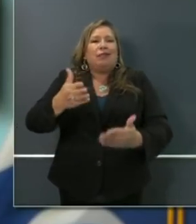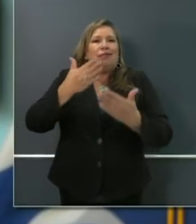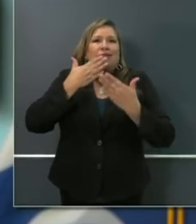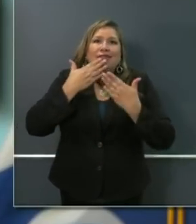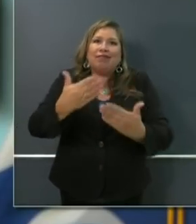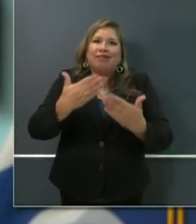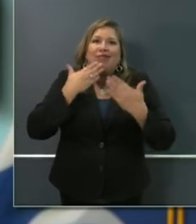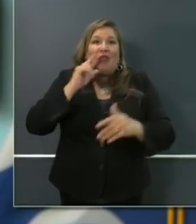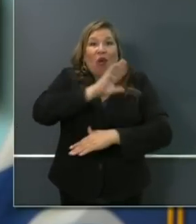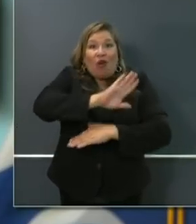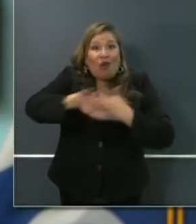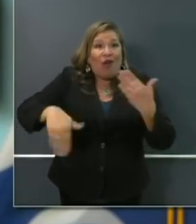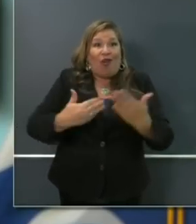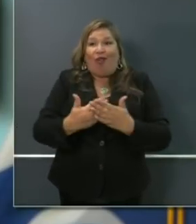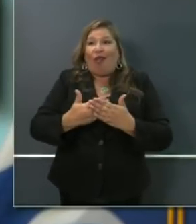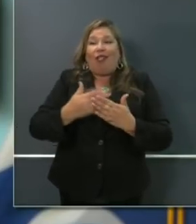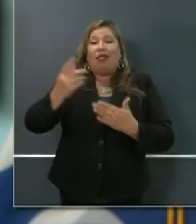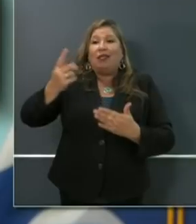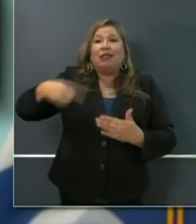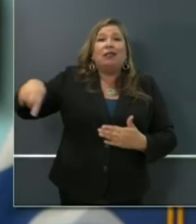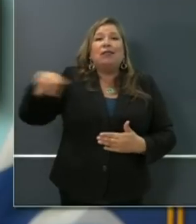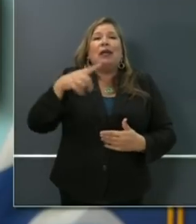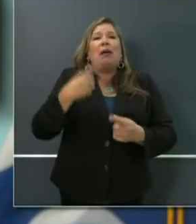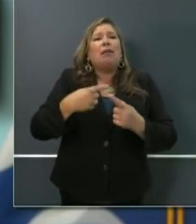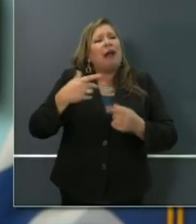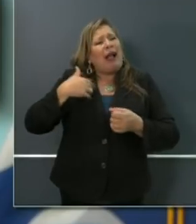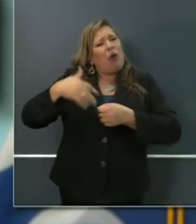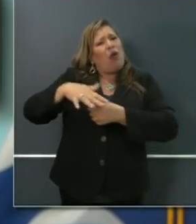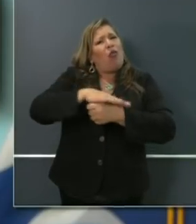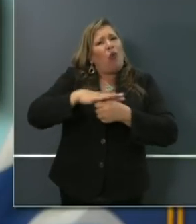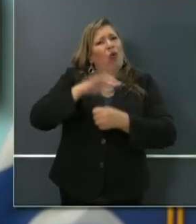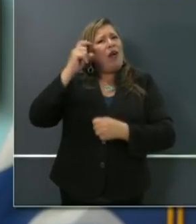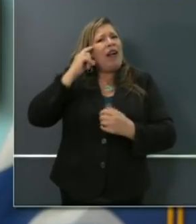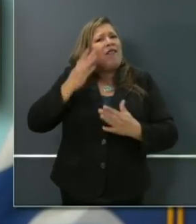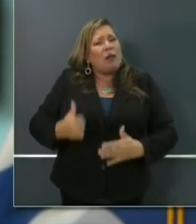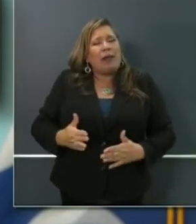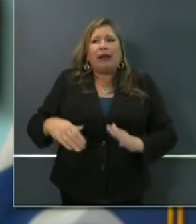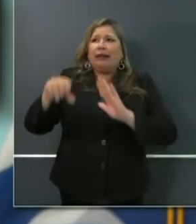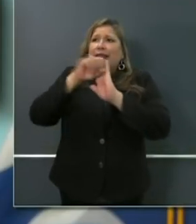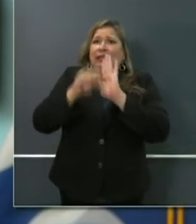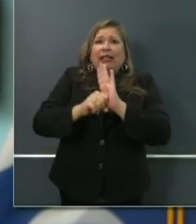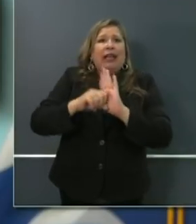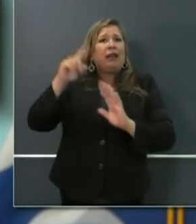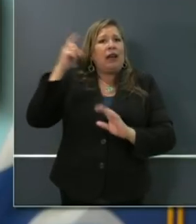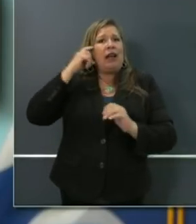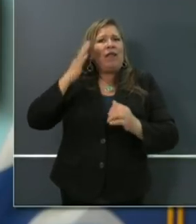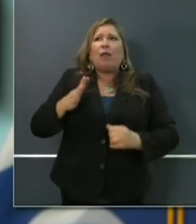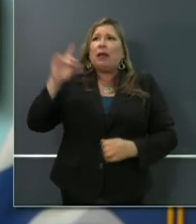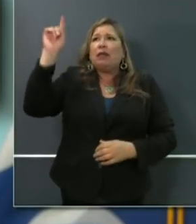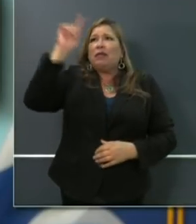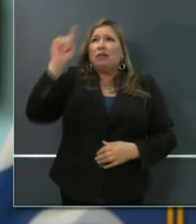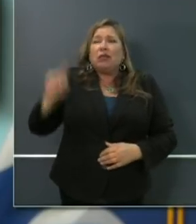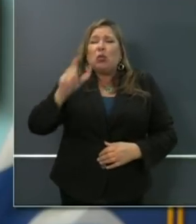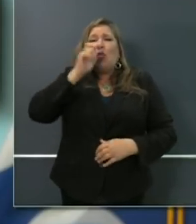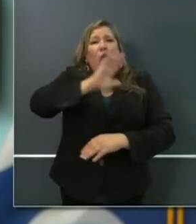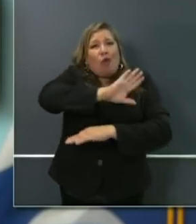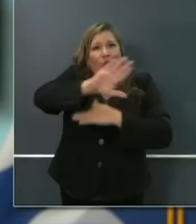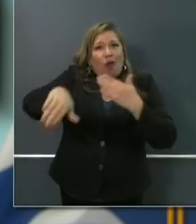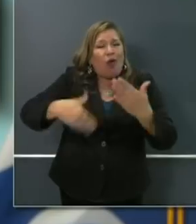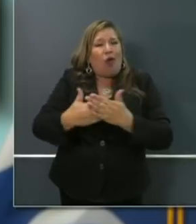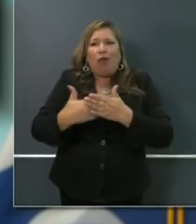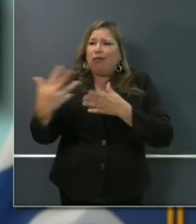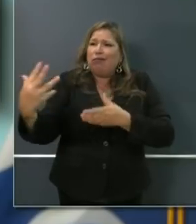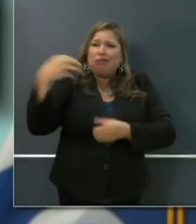gratitude for all of our local elected officials, our state and federal officials, uh, that have helped all of us meet, uh,